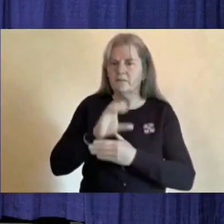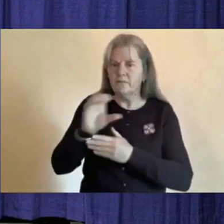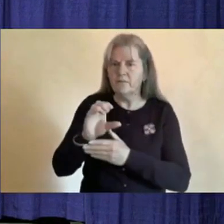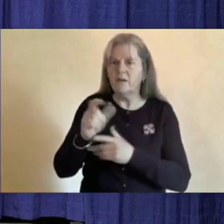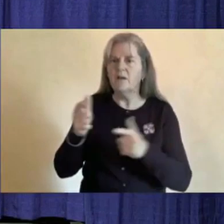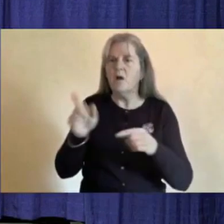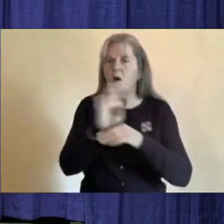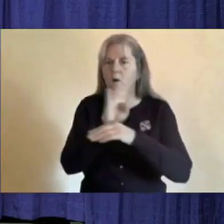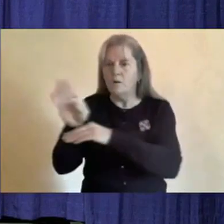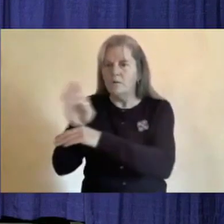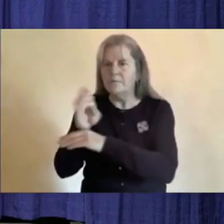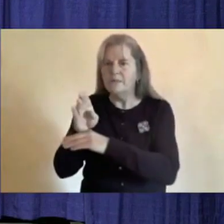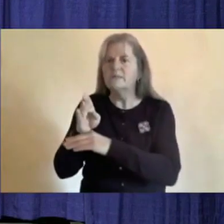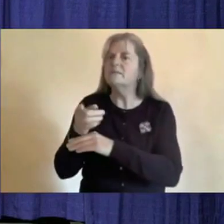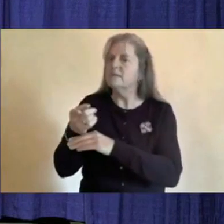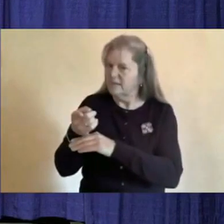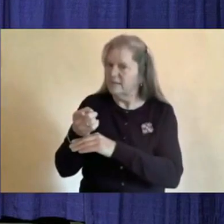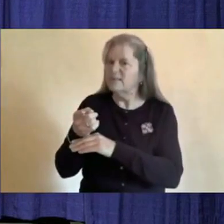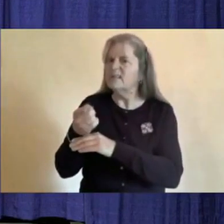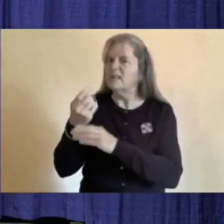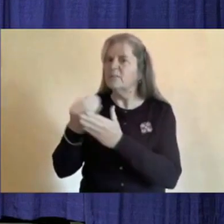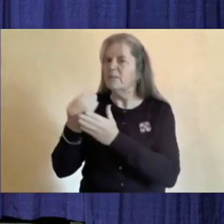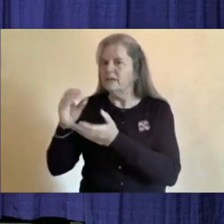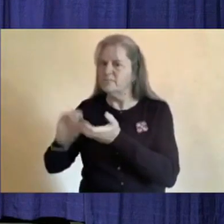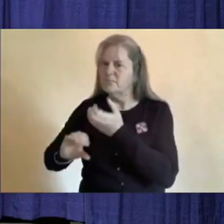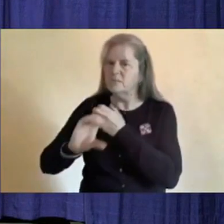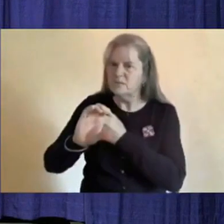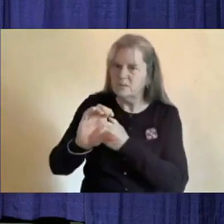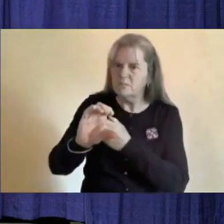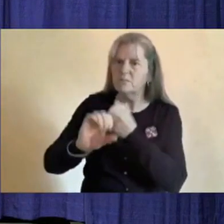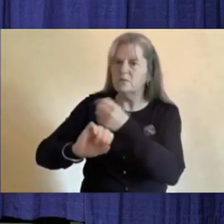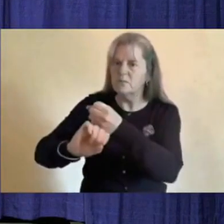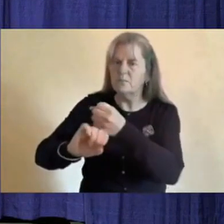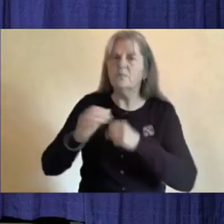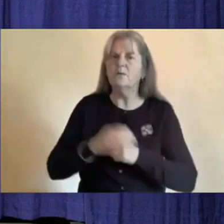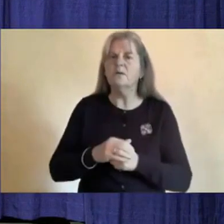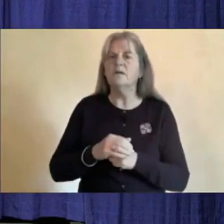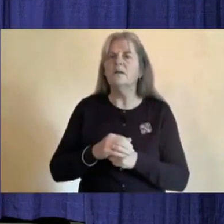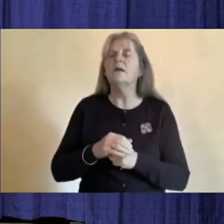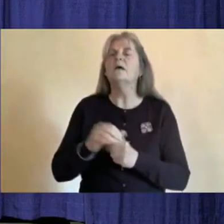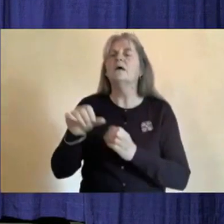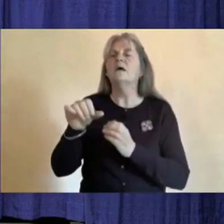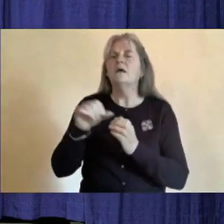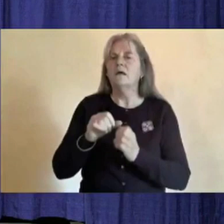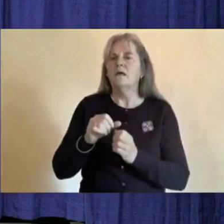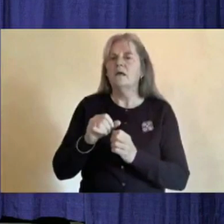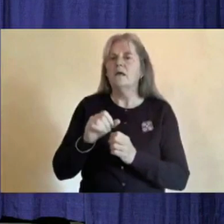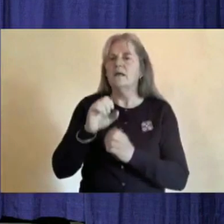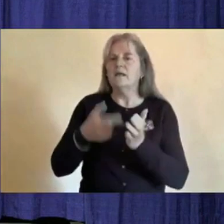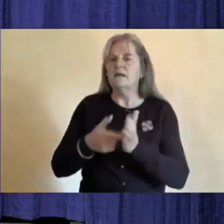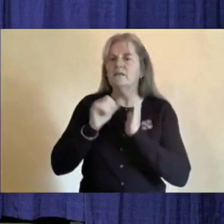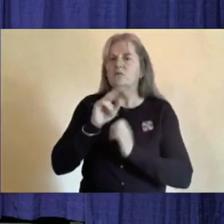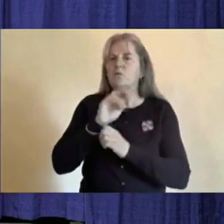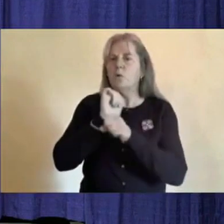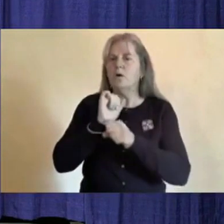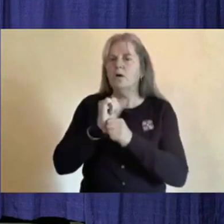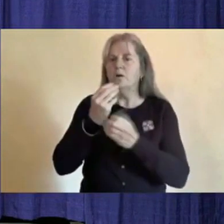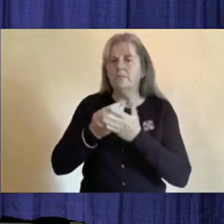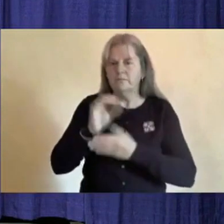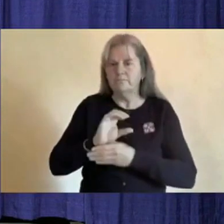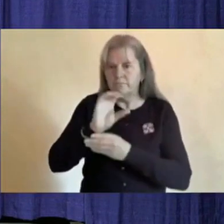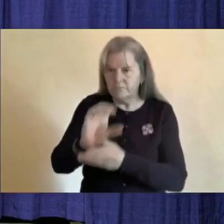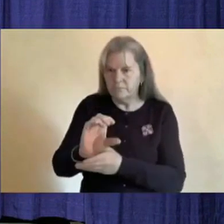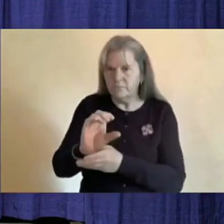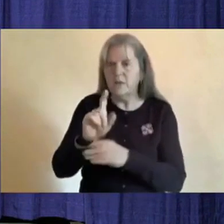suffered and needed relief, income support for our dedicated essential workers, and supports